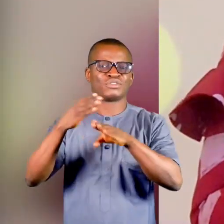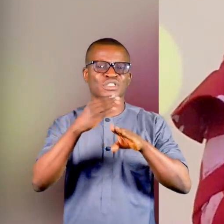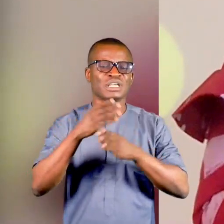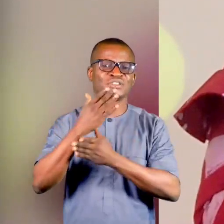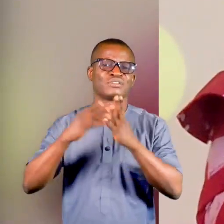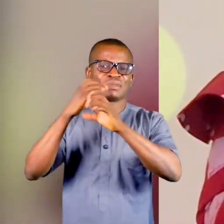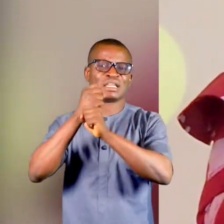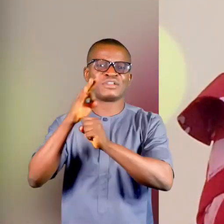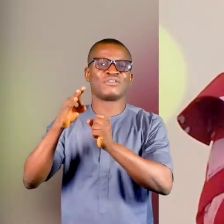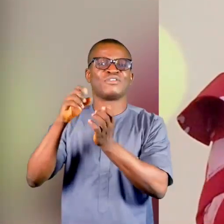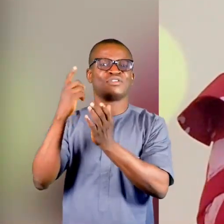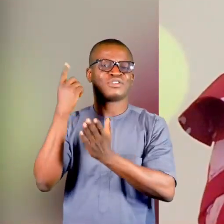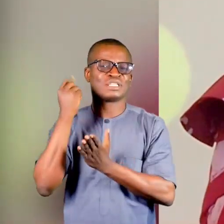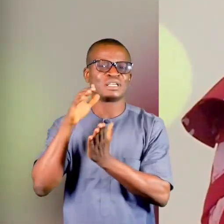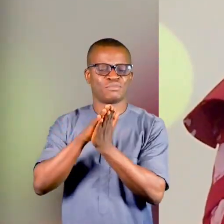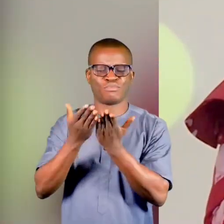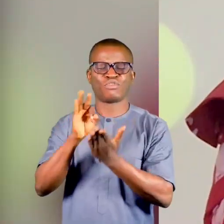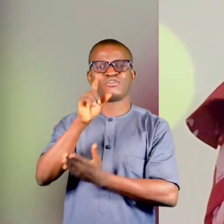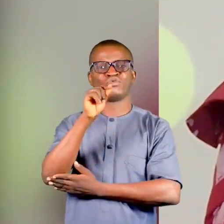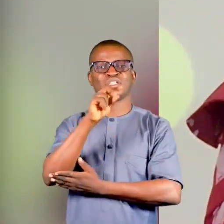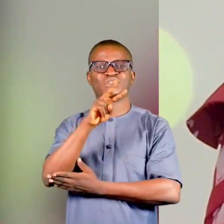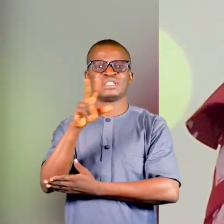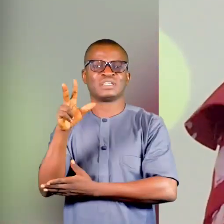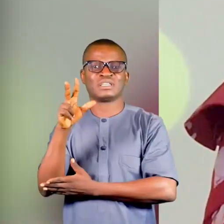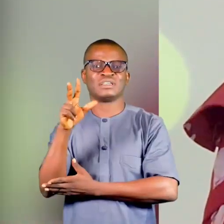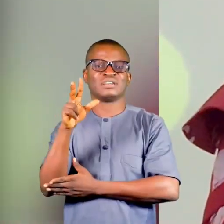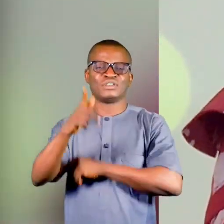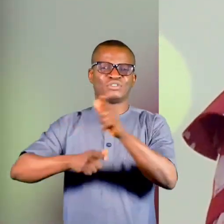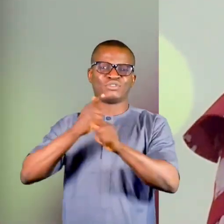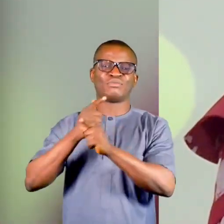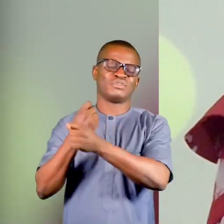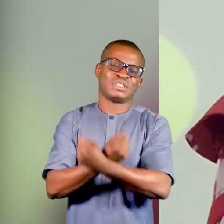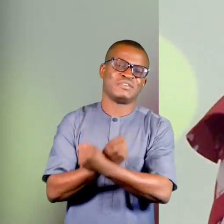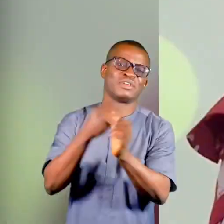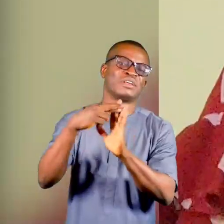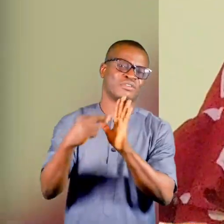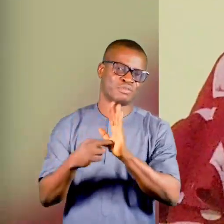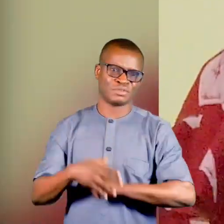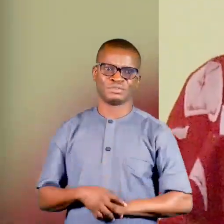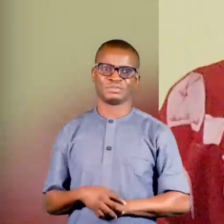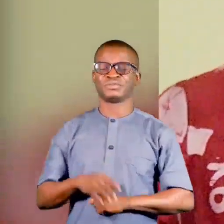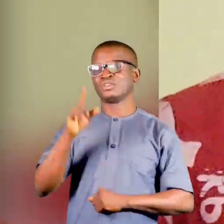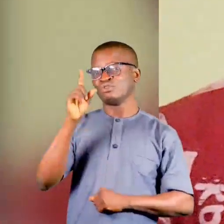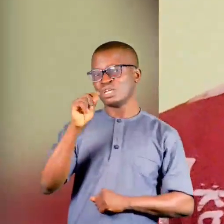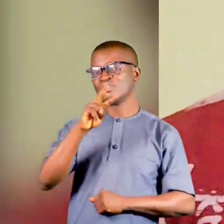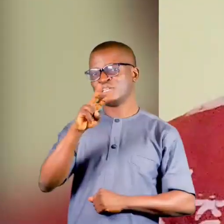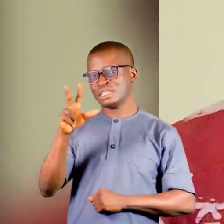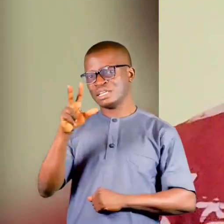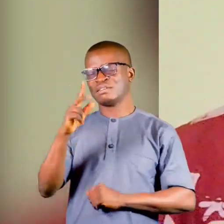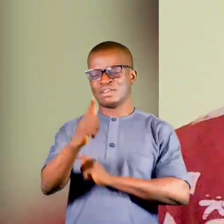also shared highlights of a recent publication on the 2023 Global Slavery Report. Although the 2023